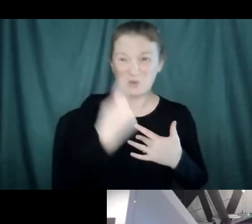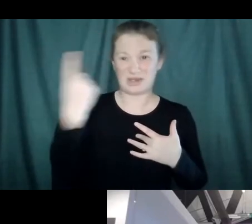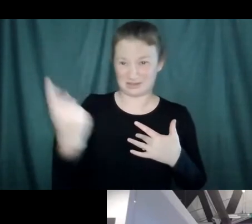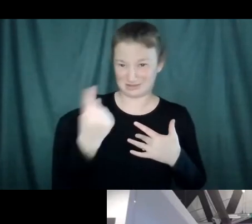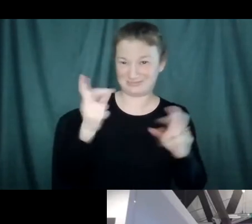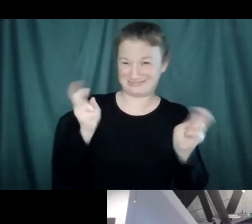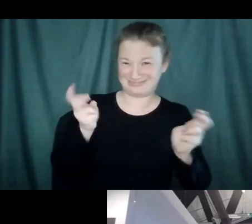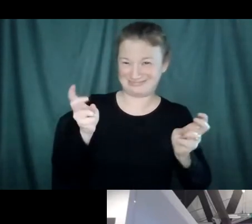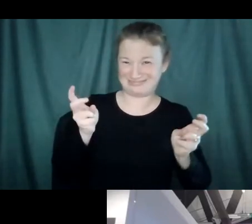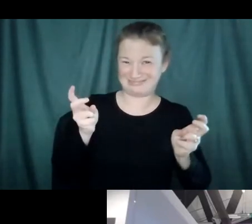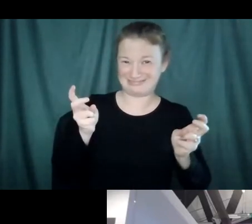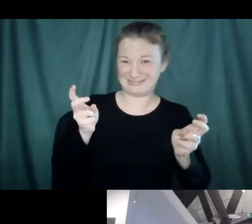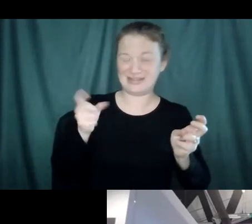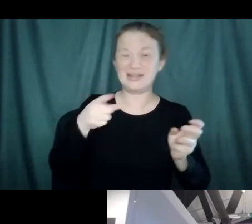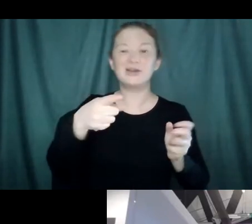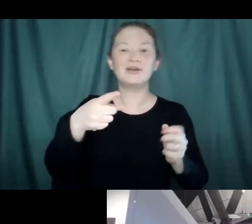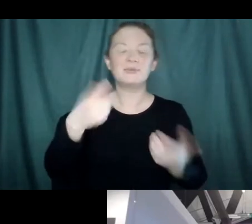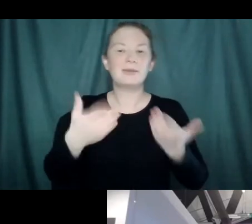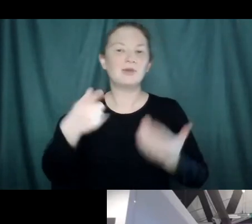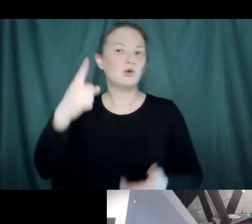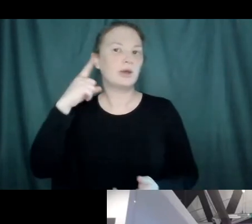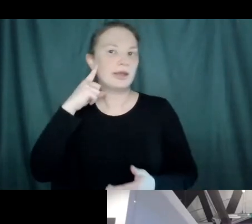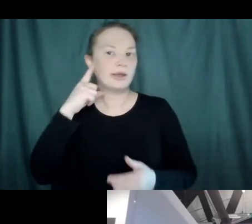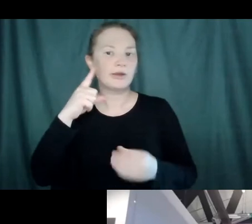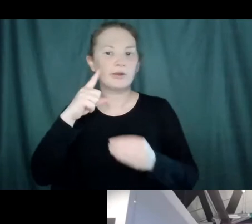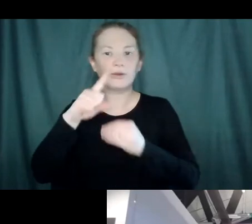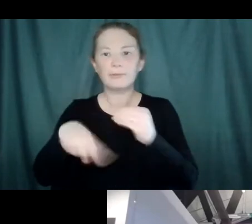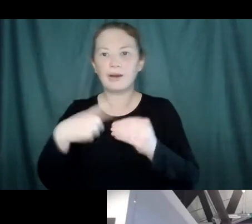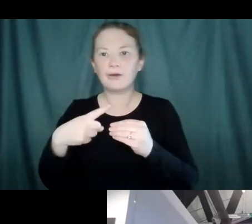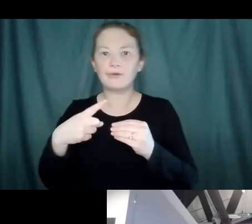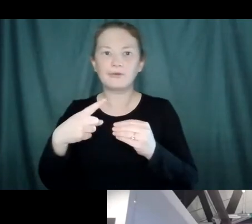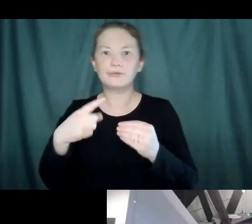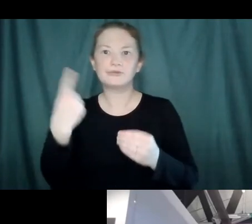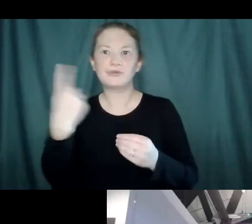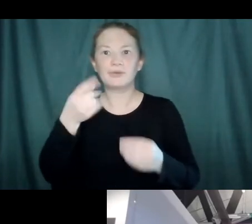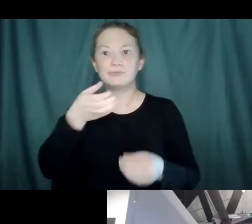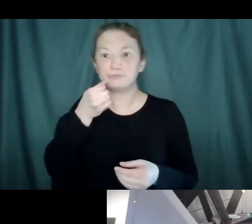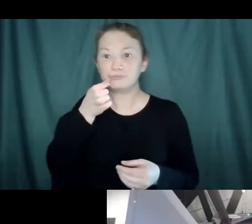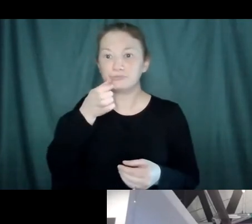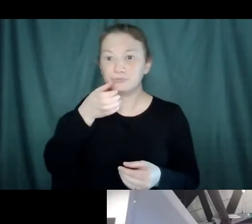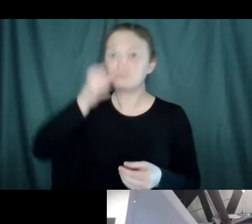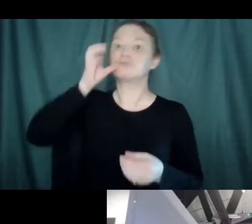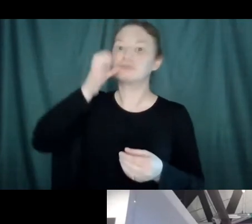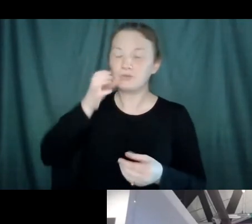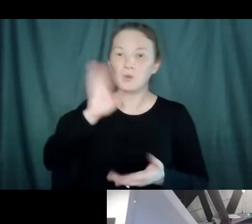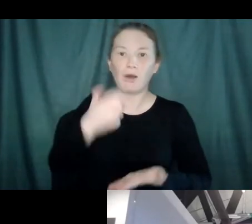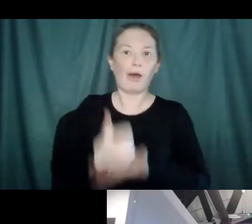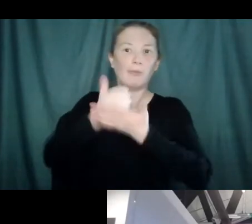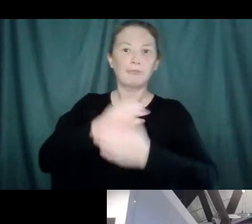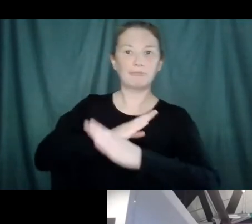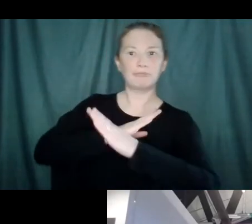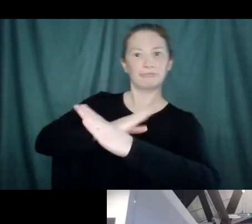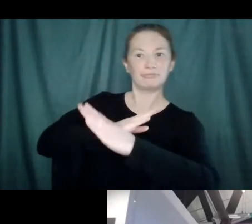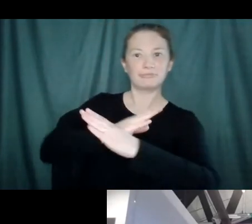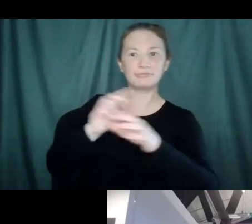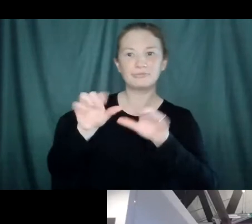When you hear about a health food supplement that's supposed to boost your immune system, if that were possible, you would feel like you